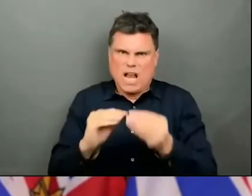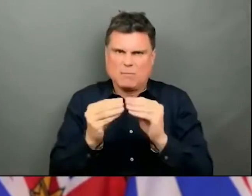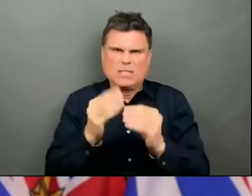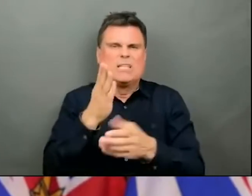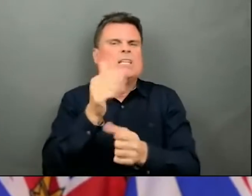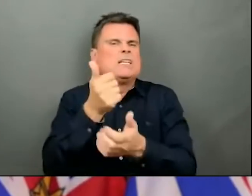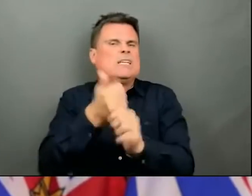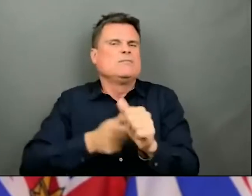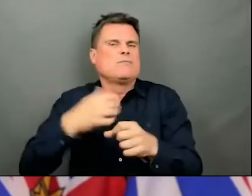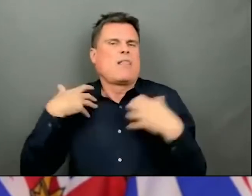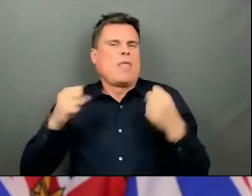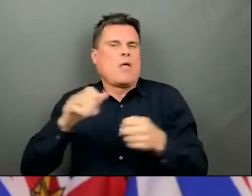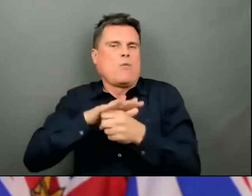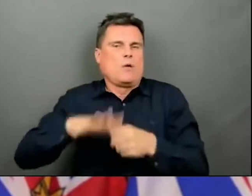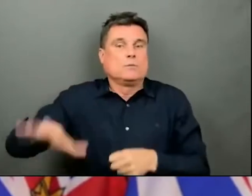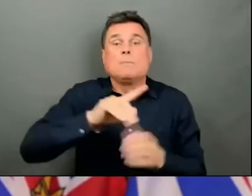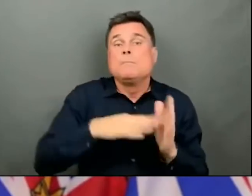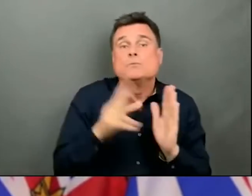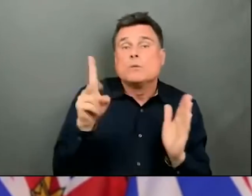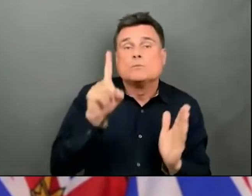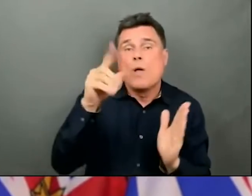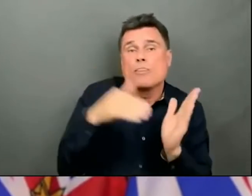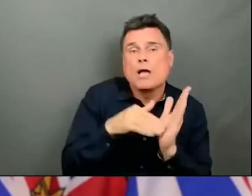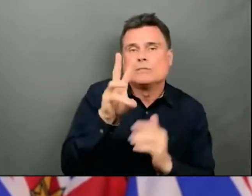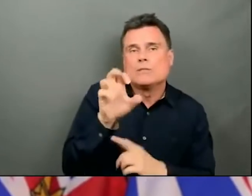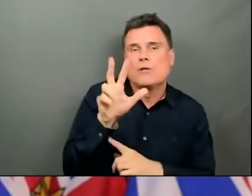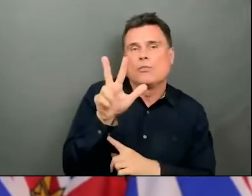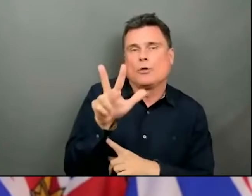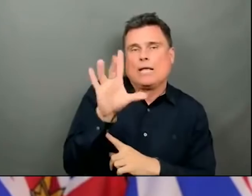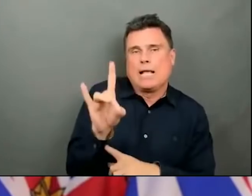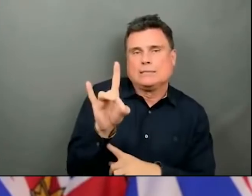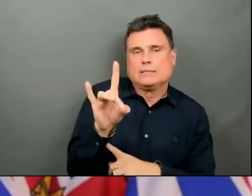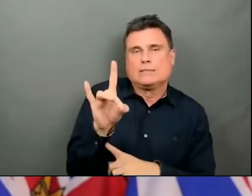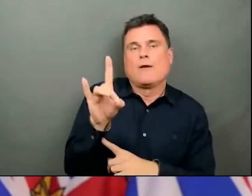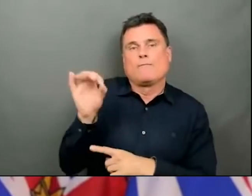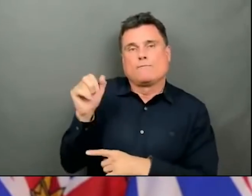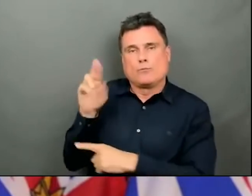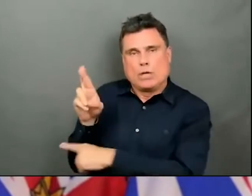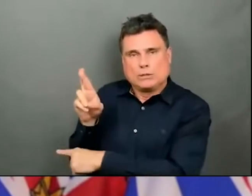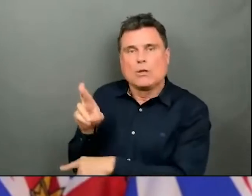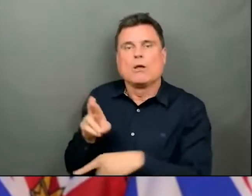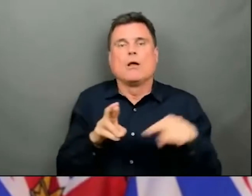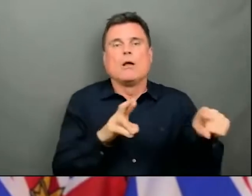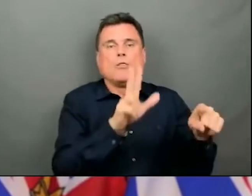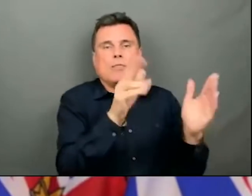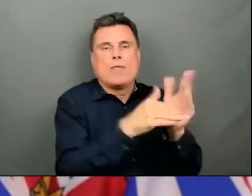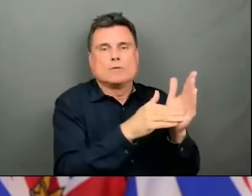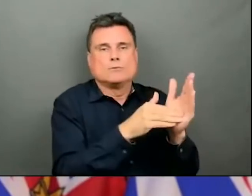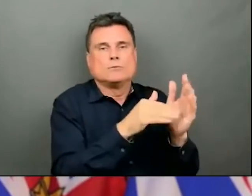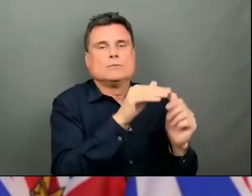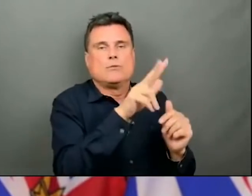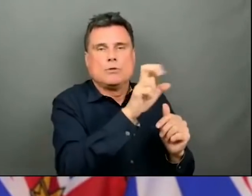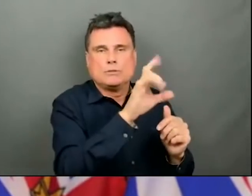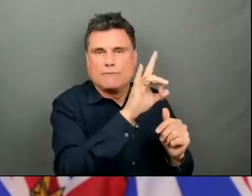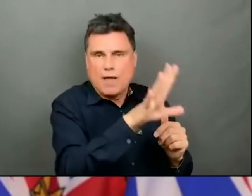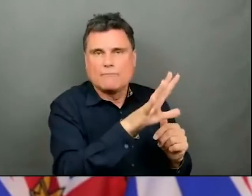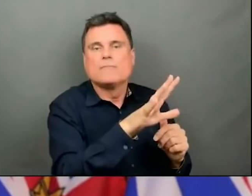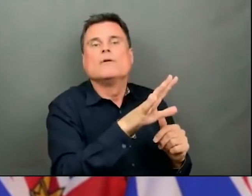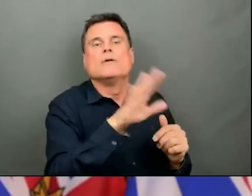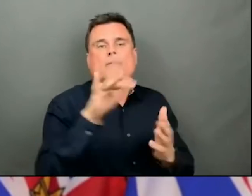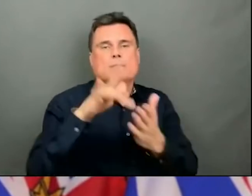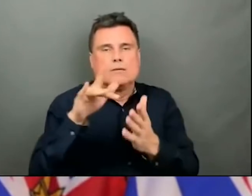,638 in Fraser Health, 1,175 in Interior Health, 300 in Northern Health, 1